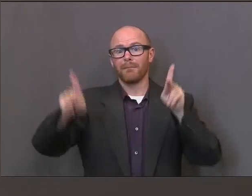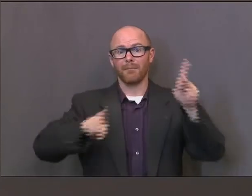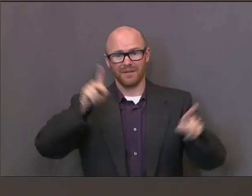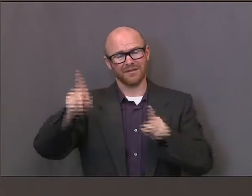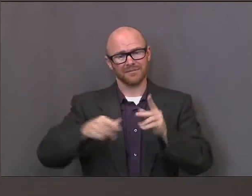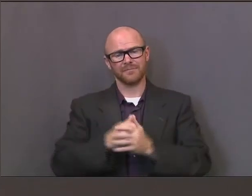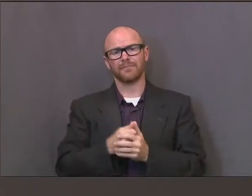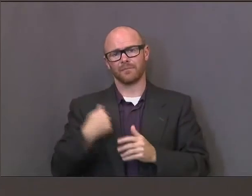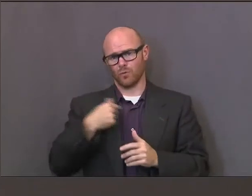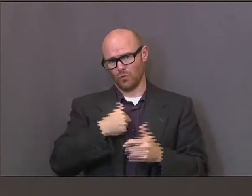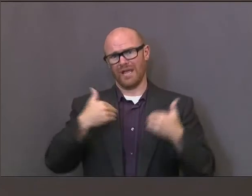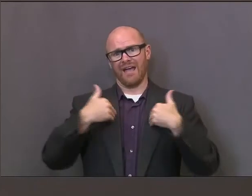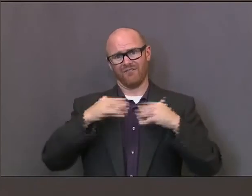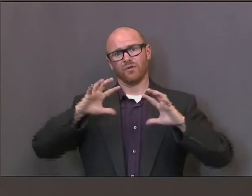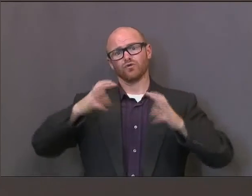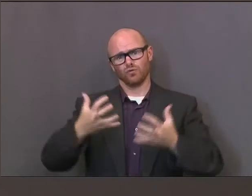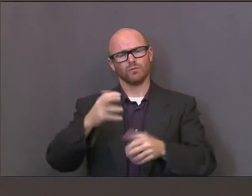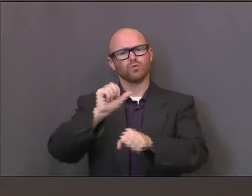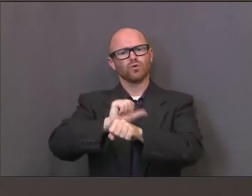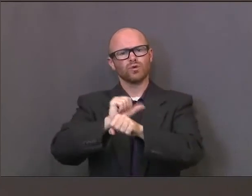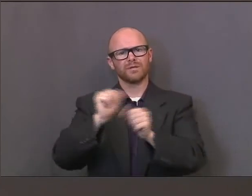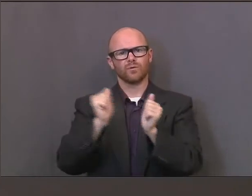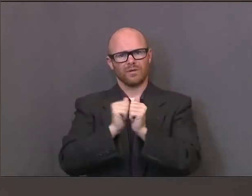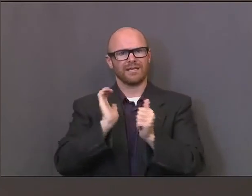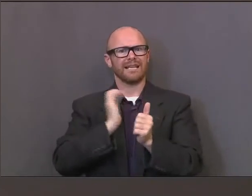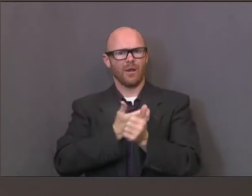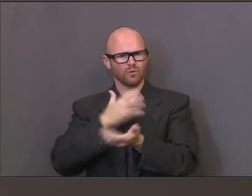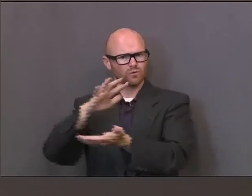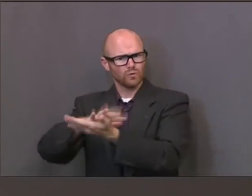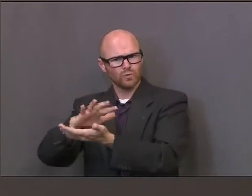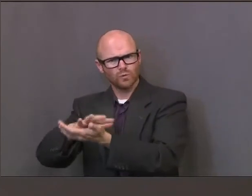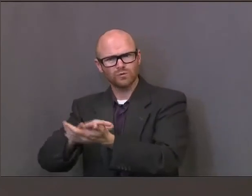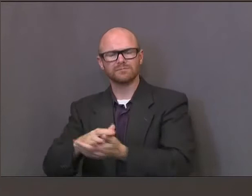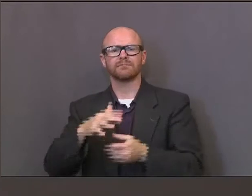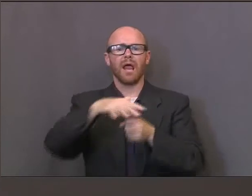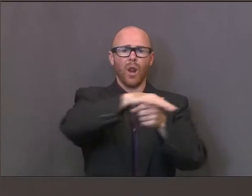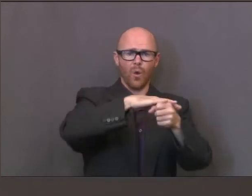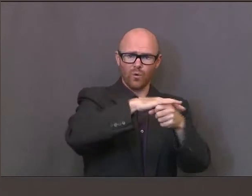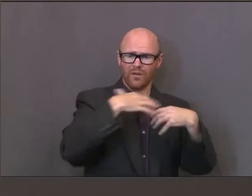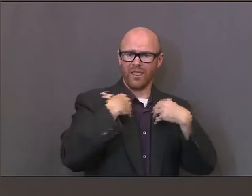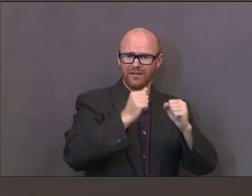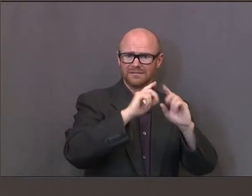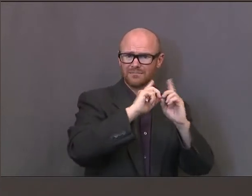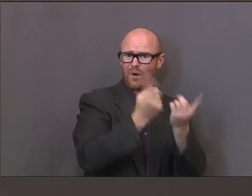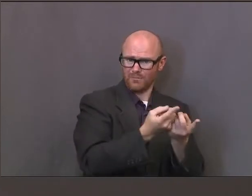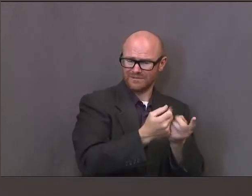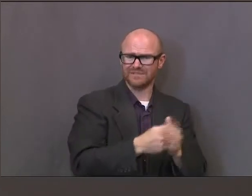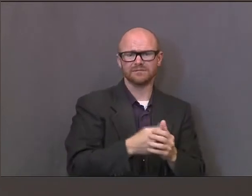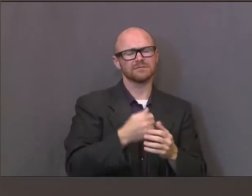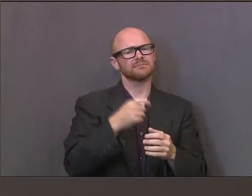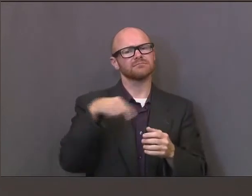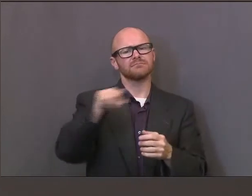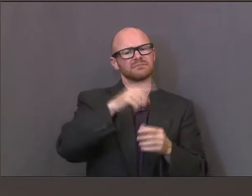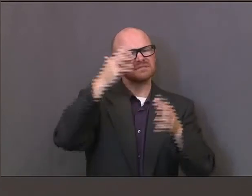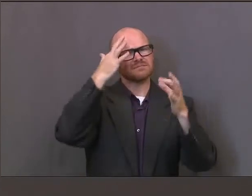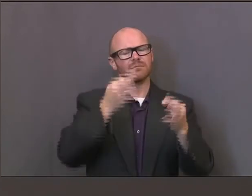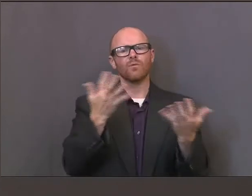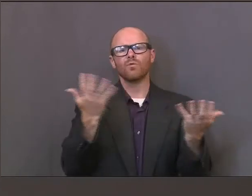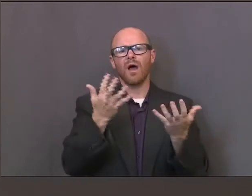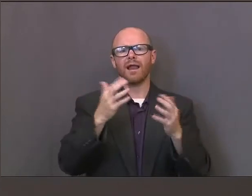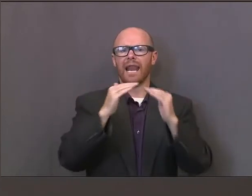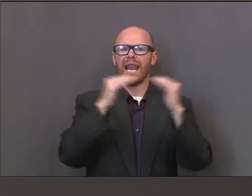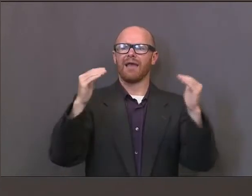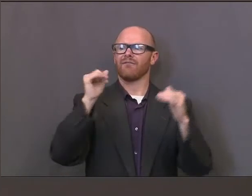group working together both with our school stakeholders and our local public health stakeholders to determine what level of data